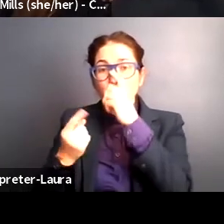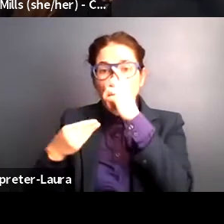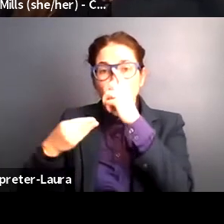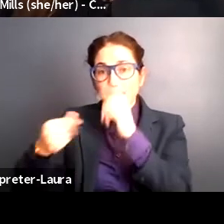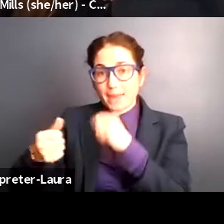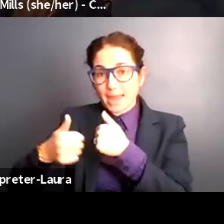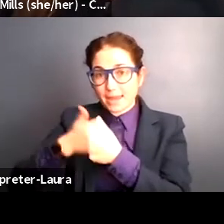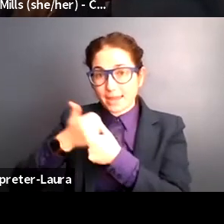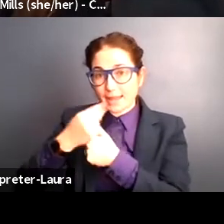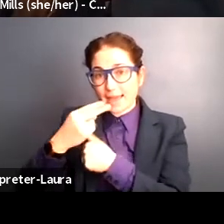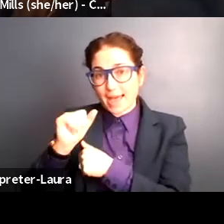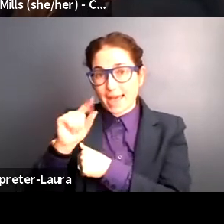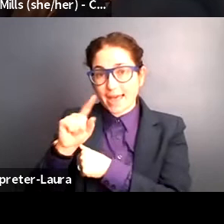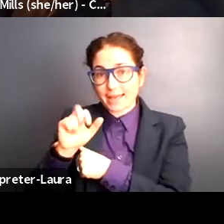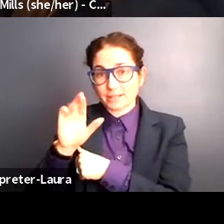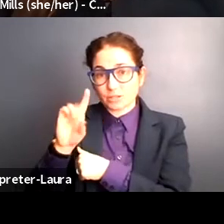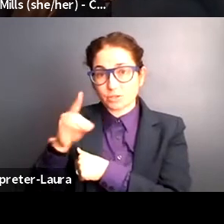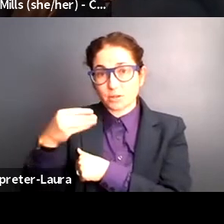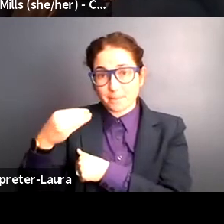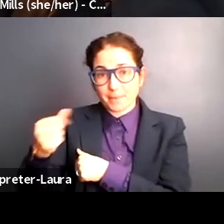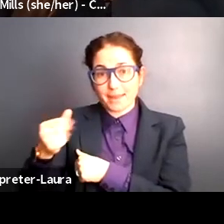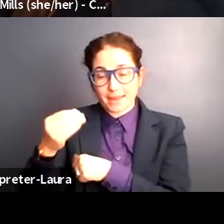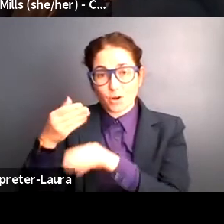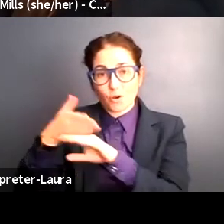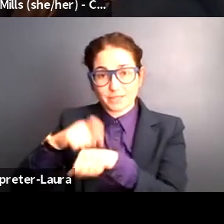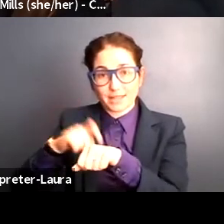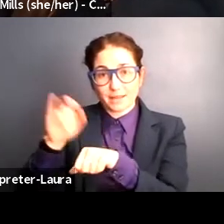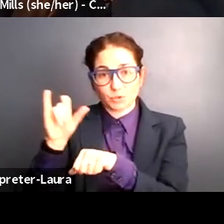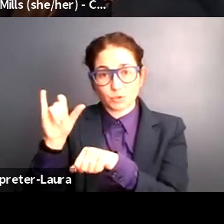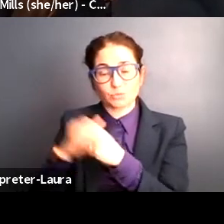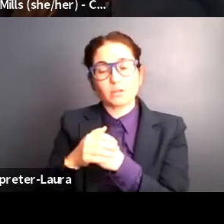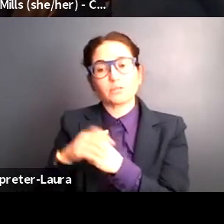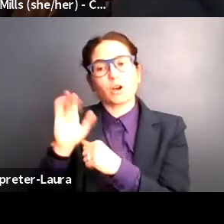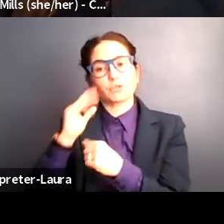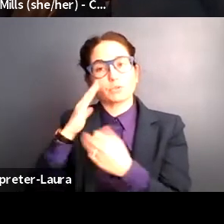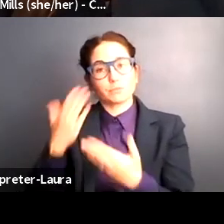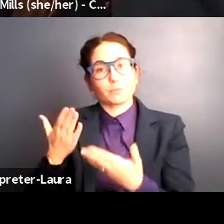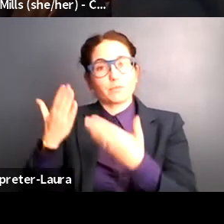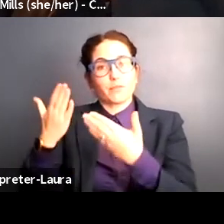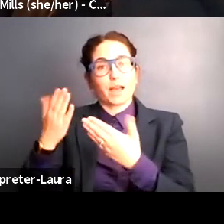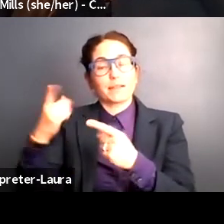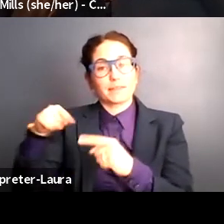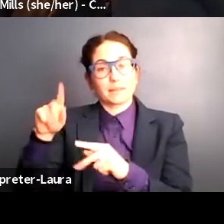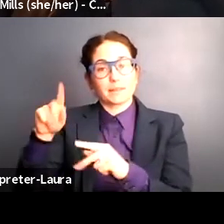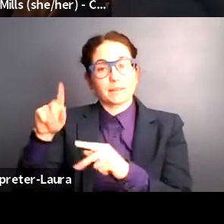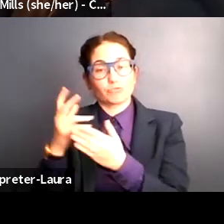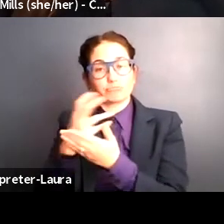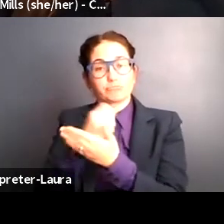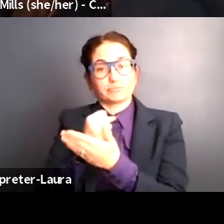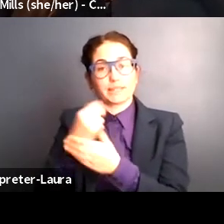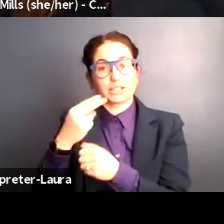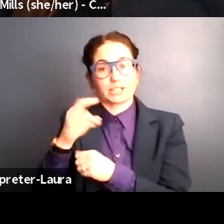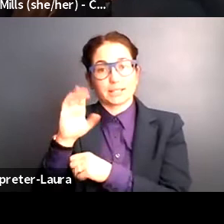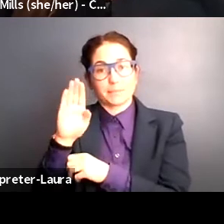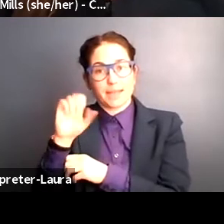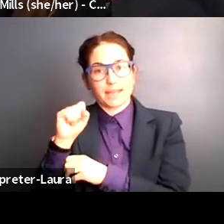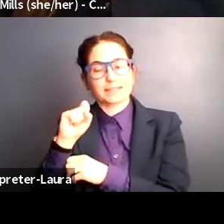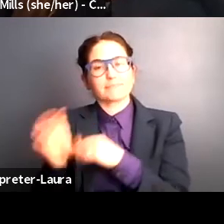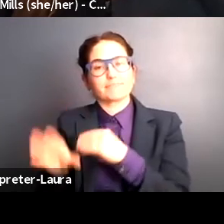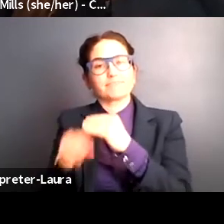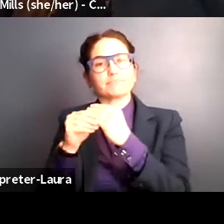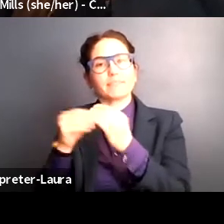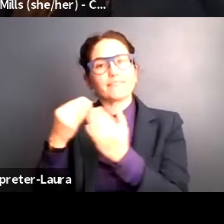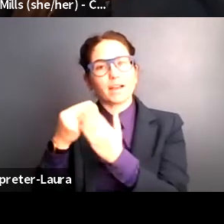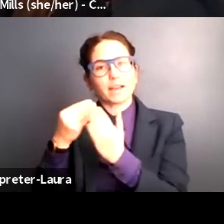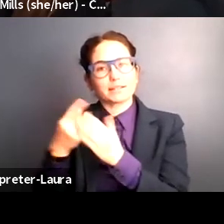pay and overtime pay, and would also provide individuals who receive HCBS more funding so that they can